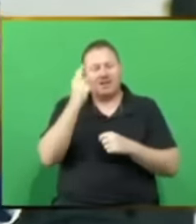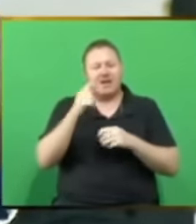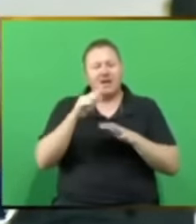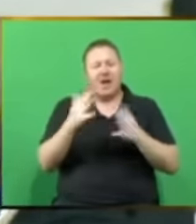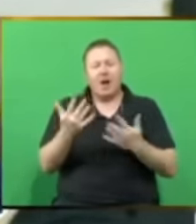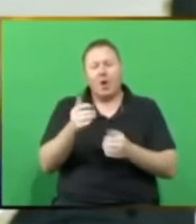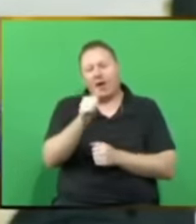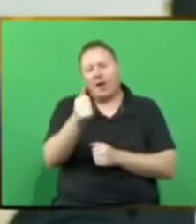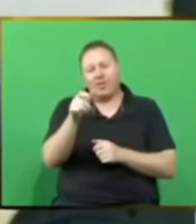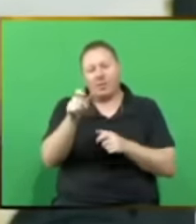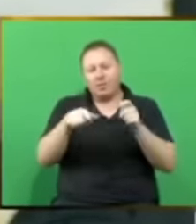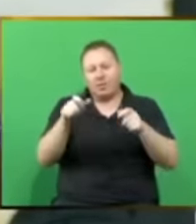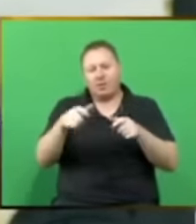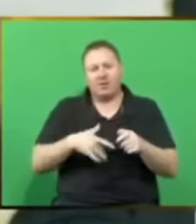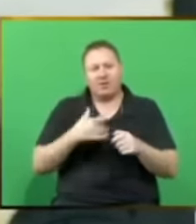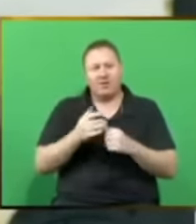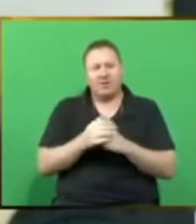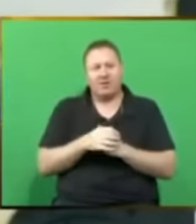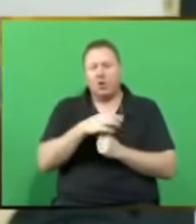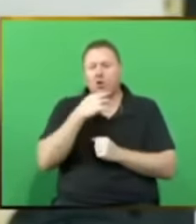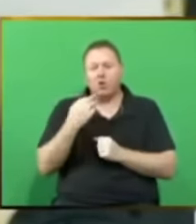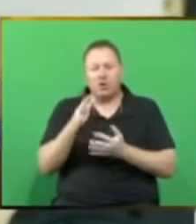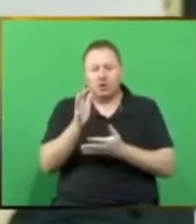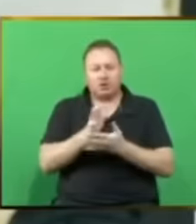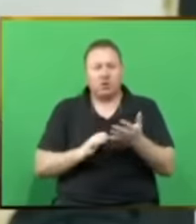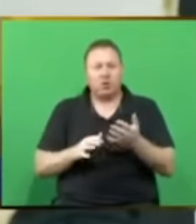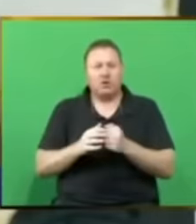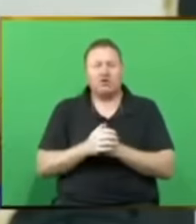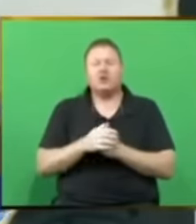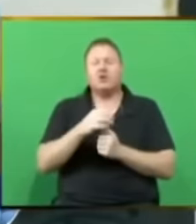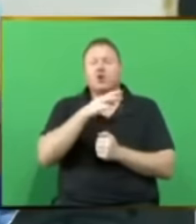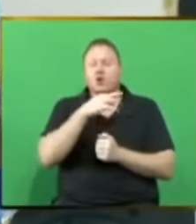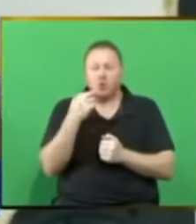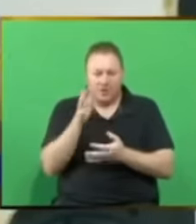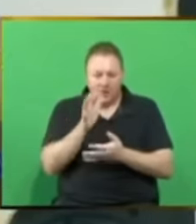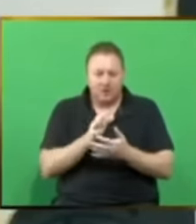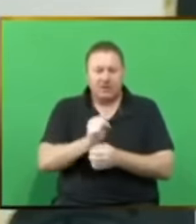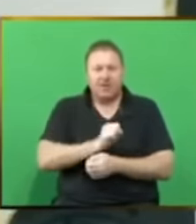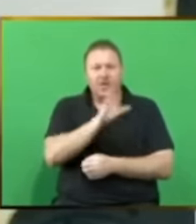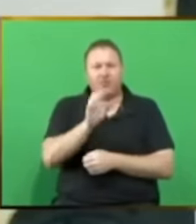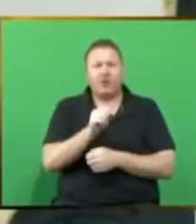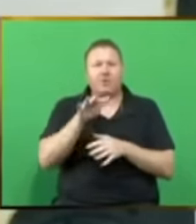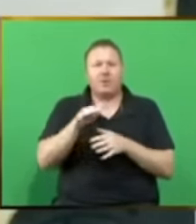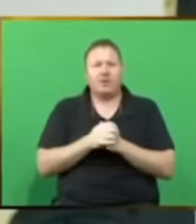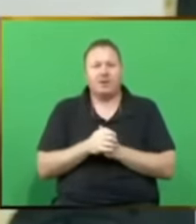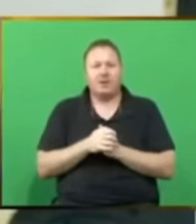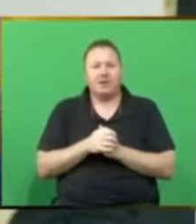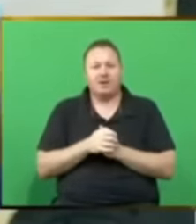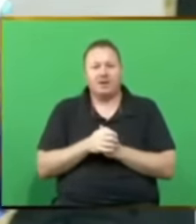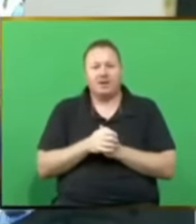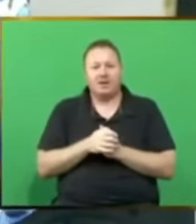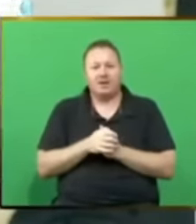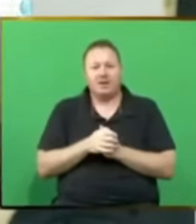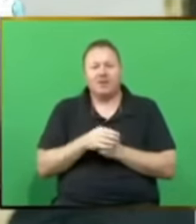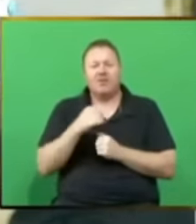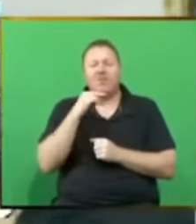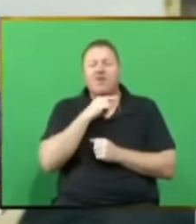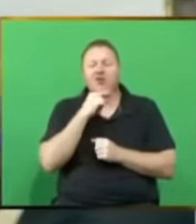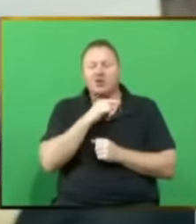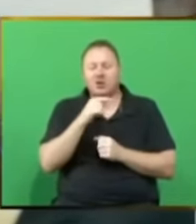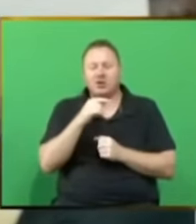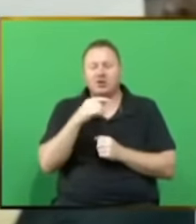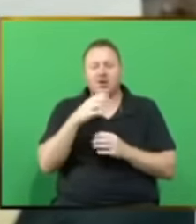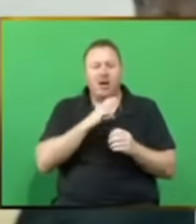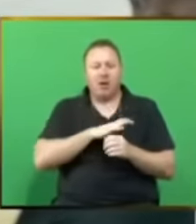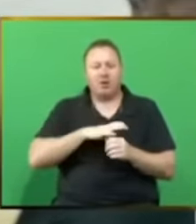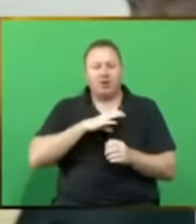introduce him to real stories of real South Africans. His fictional character, Dinsualo, a child born